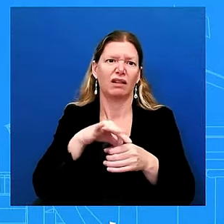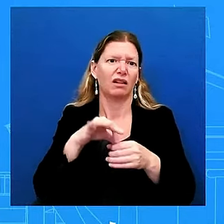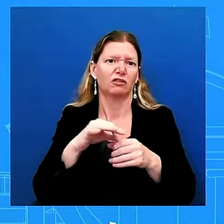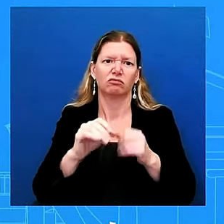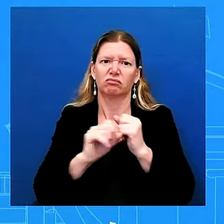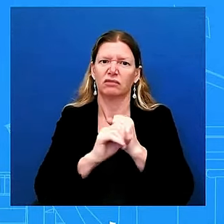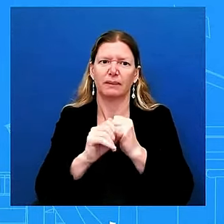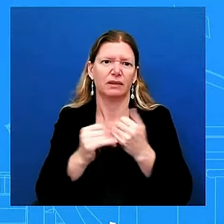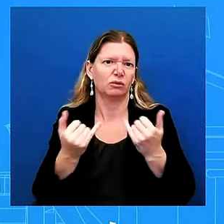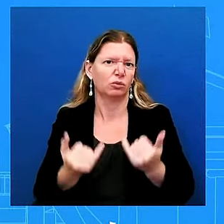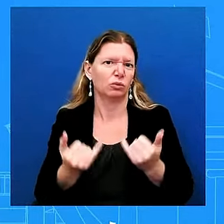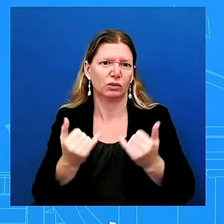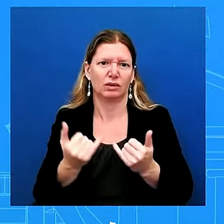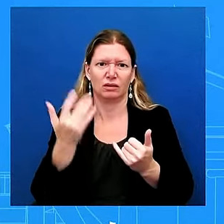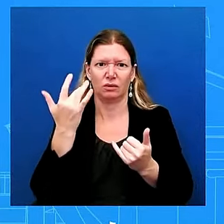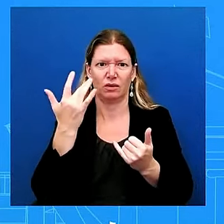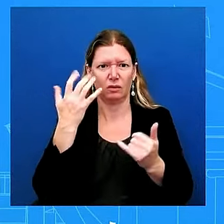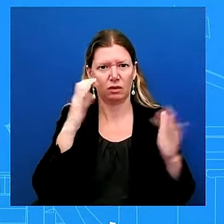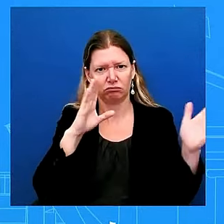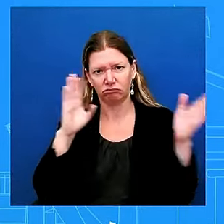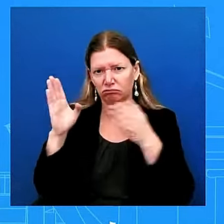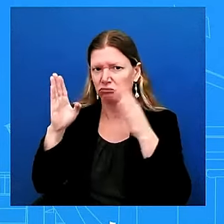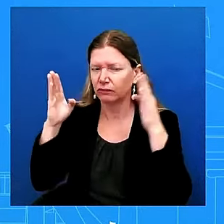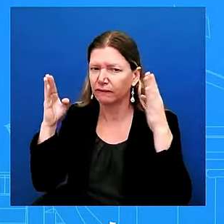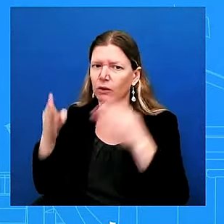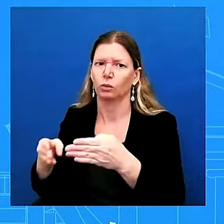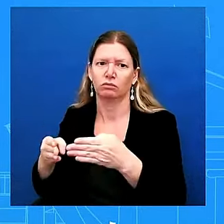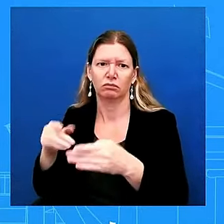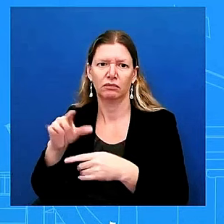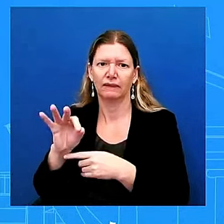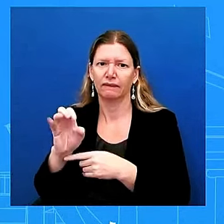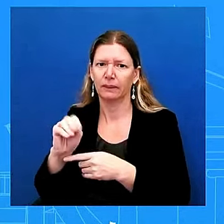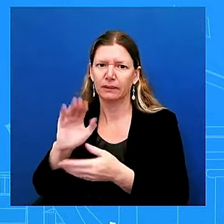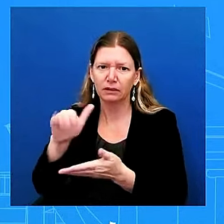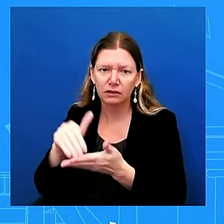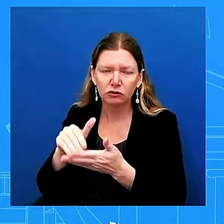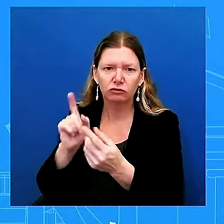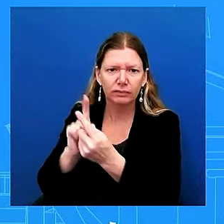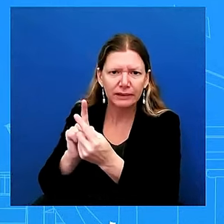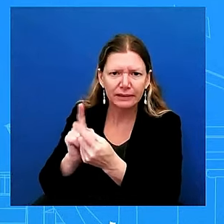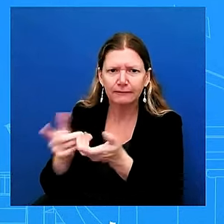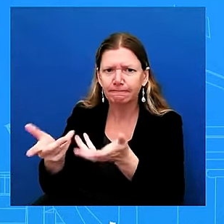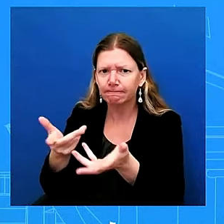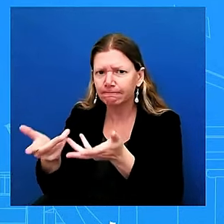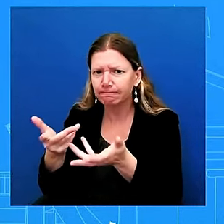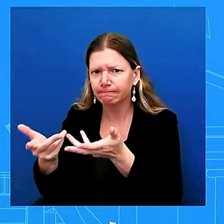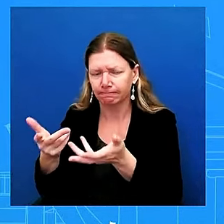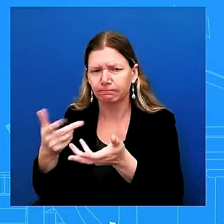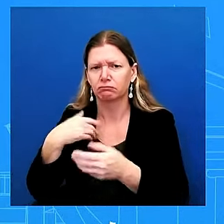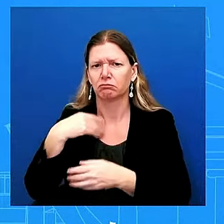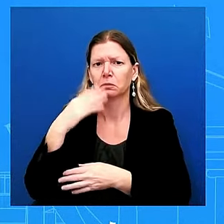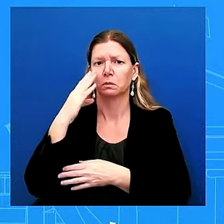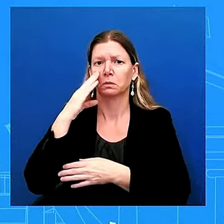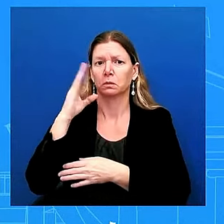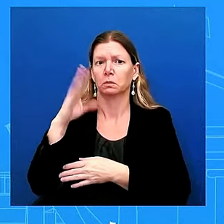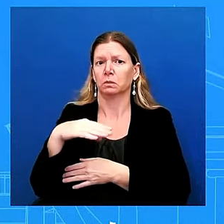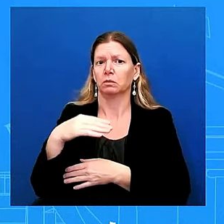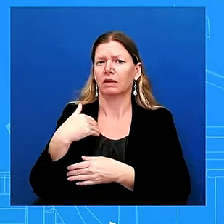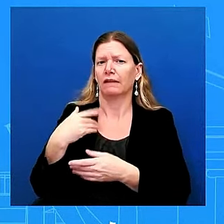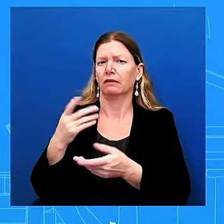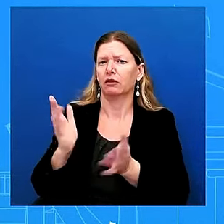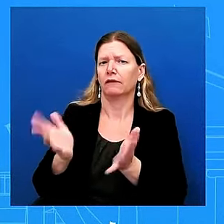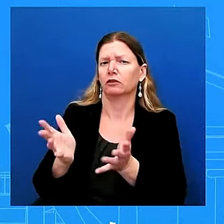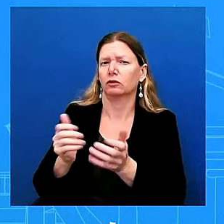fema center uh anything else and i know she's had conversations uh with elected officials on the ground uh in those